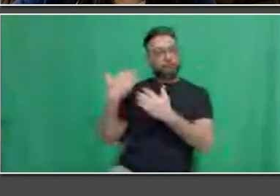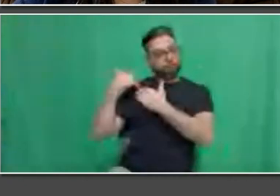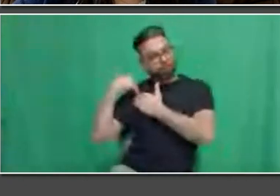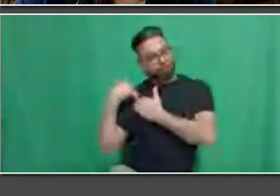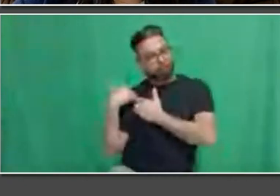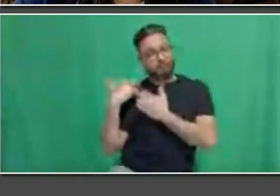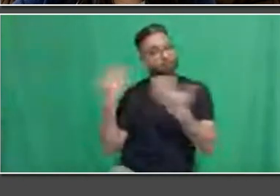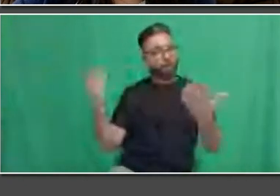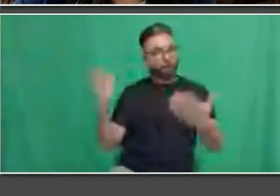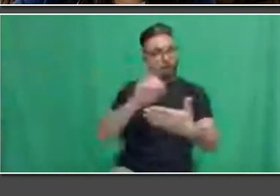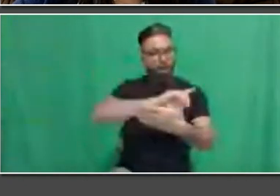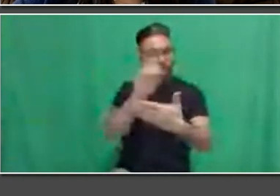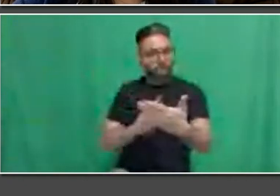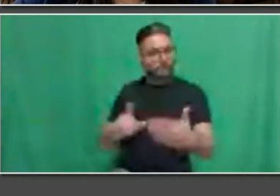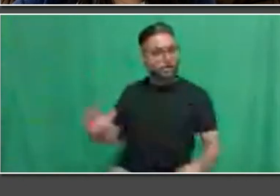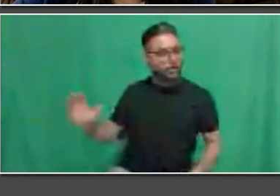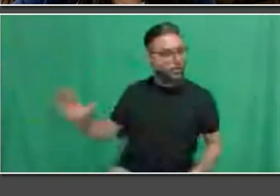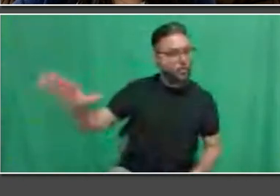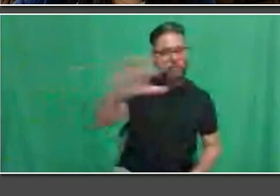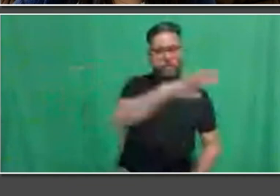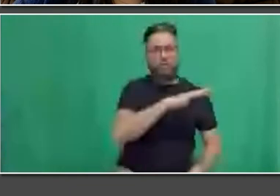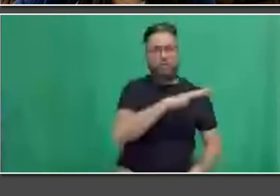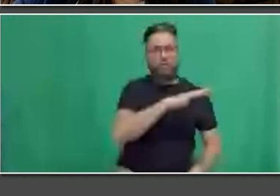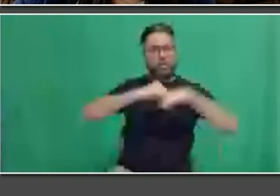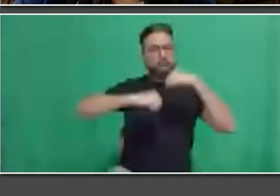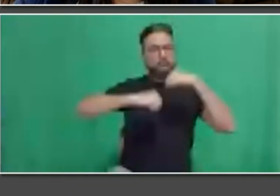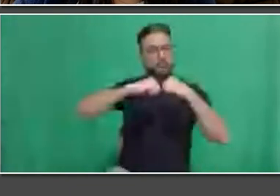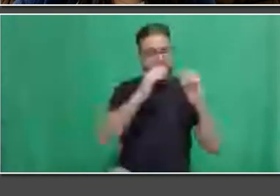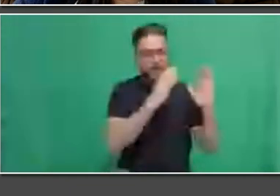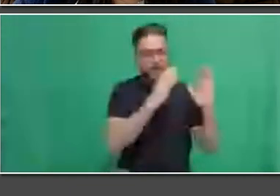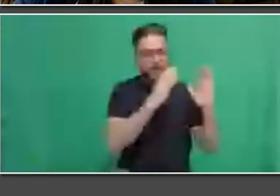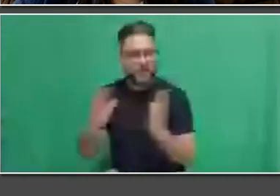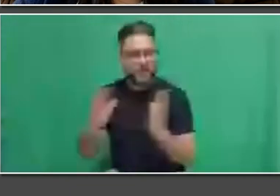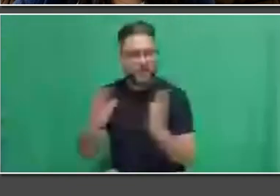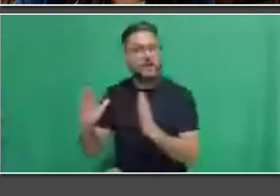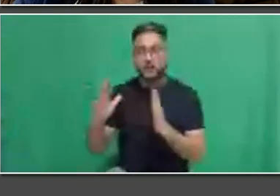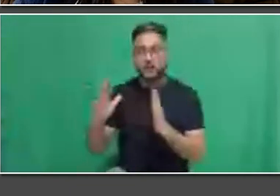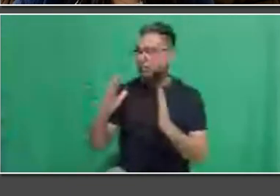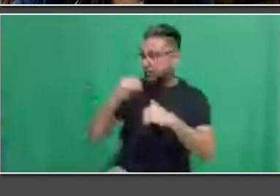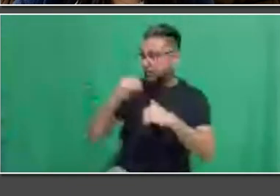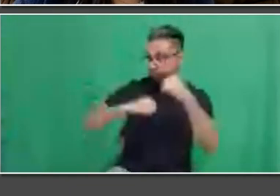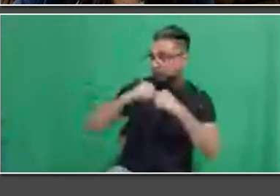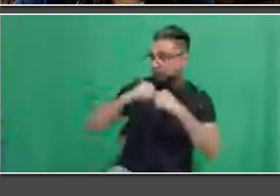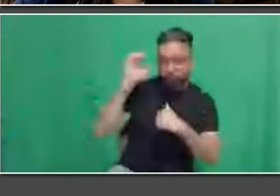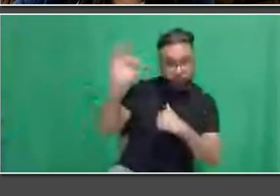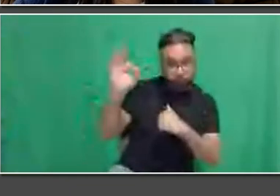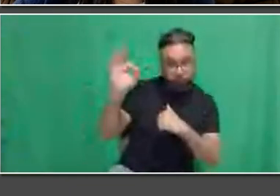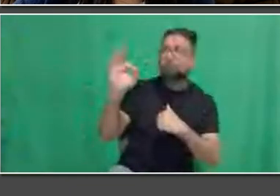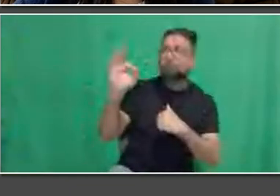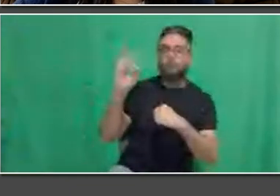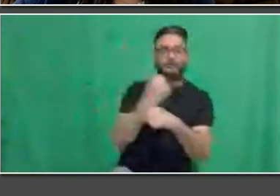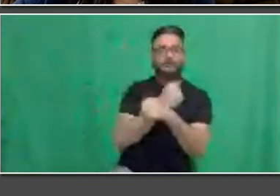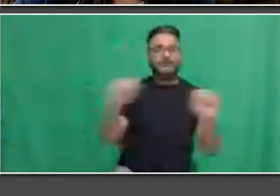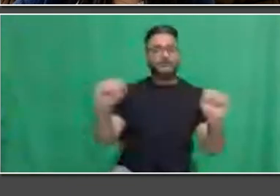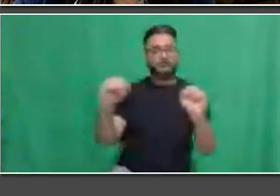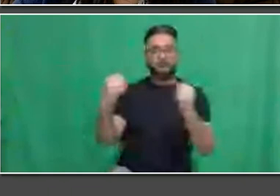construction is conducted in the safest manner, protecting all employees, customers, and the general public.